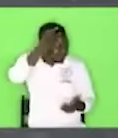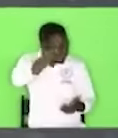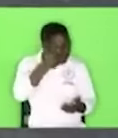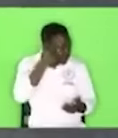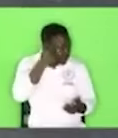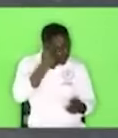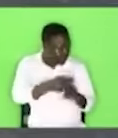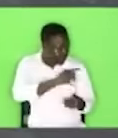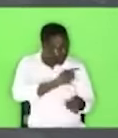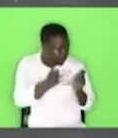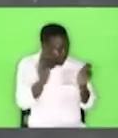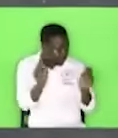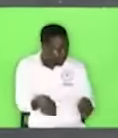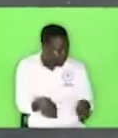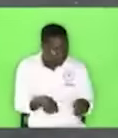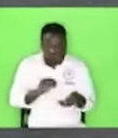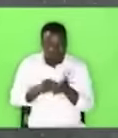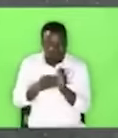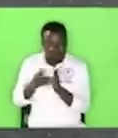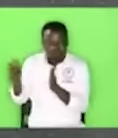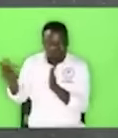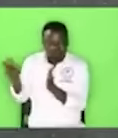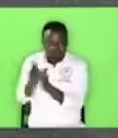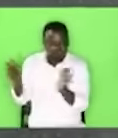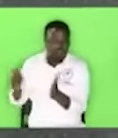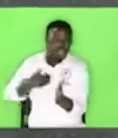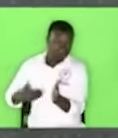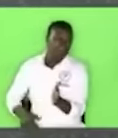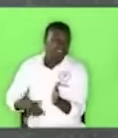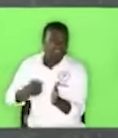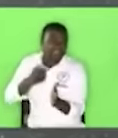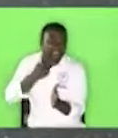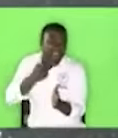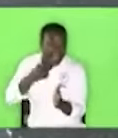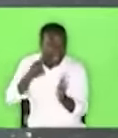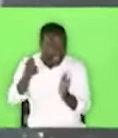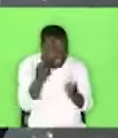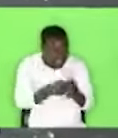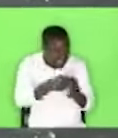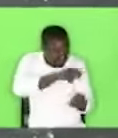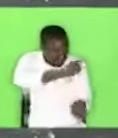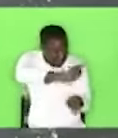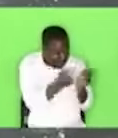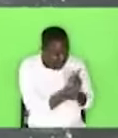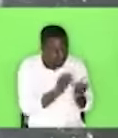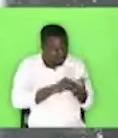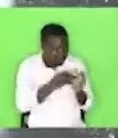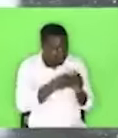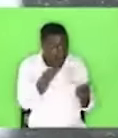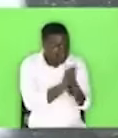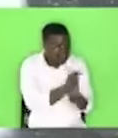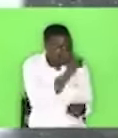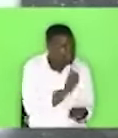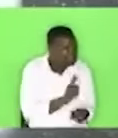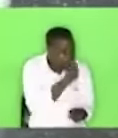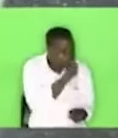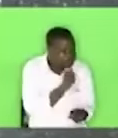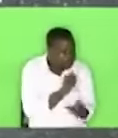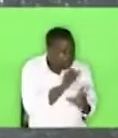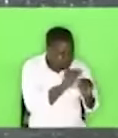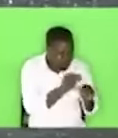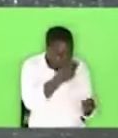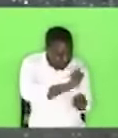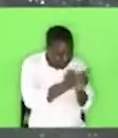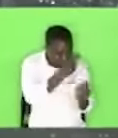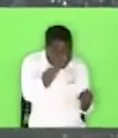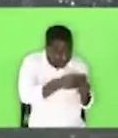the law requires that it is published. You don't just change your name. When you are